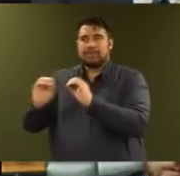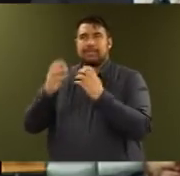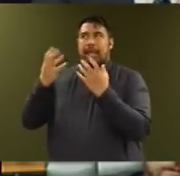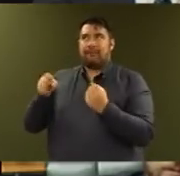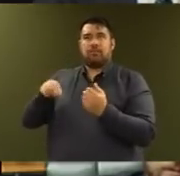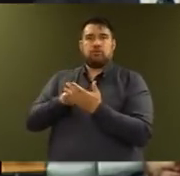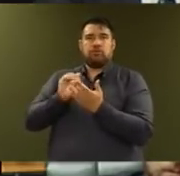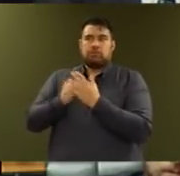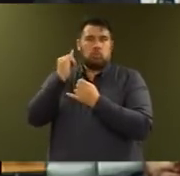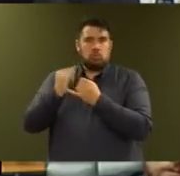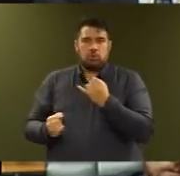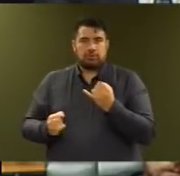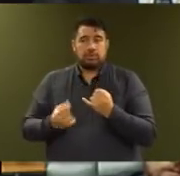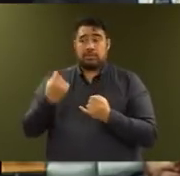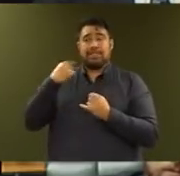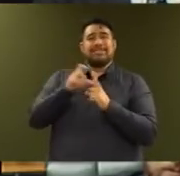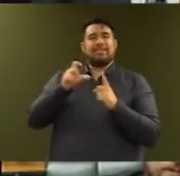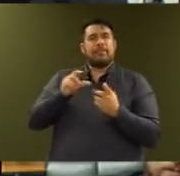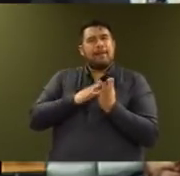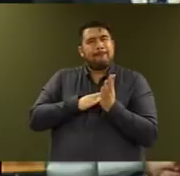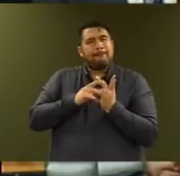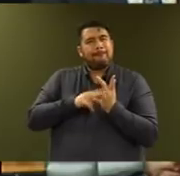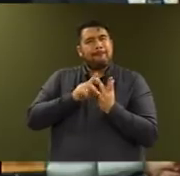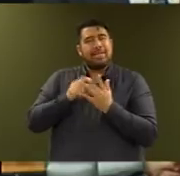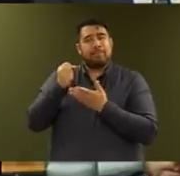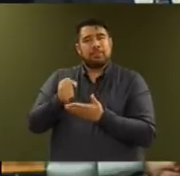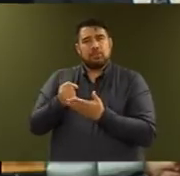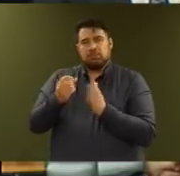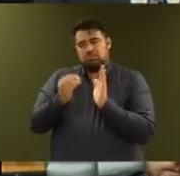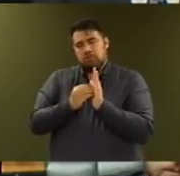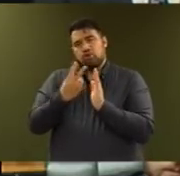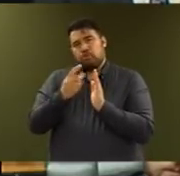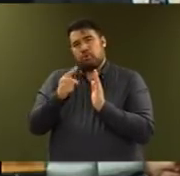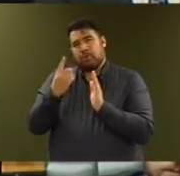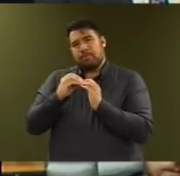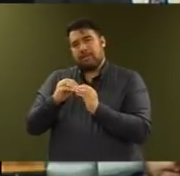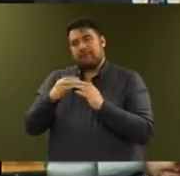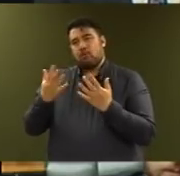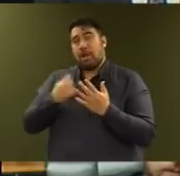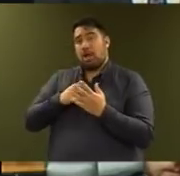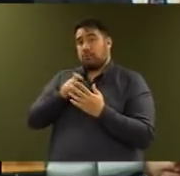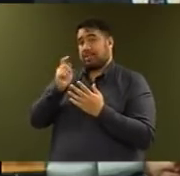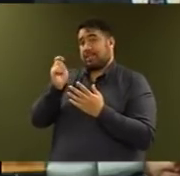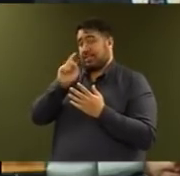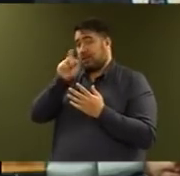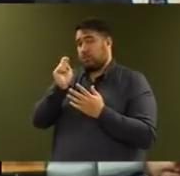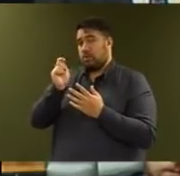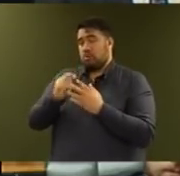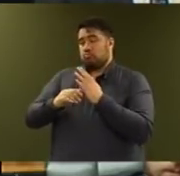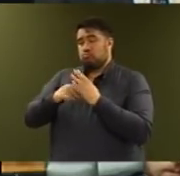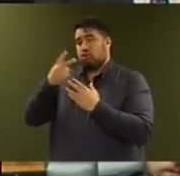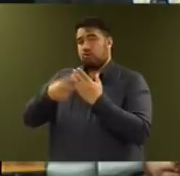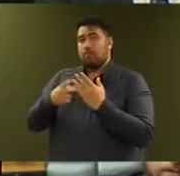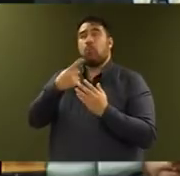country. In December's mini-budget, we allocated $2.1 billion for our ambitious KiwiBuild programme to deliver 100